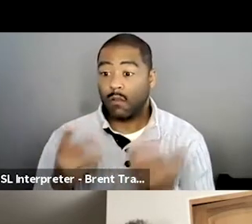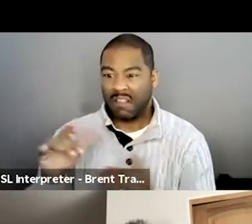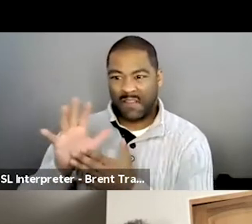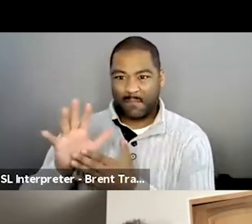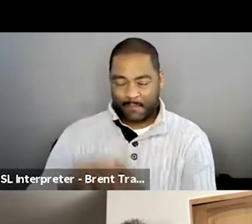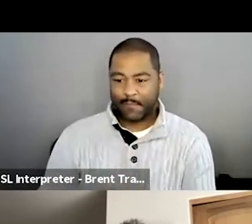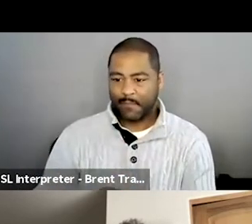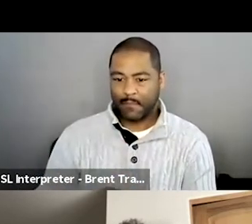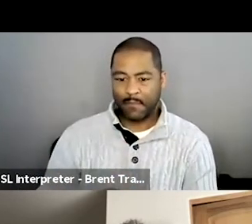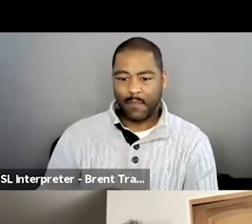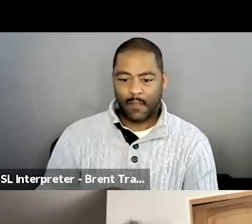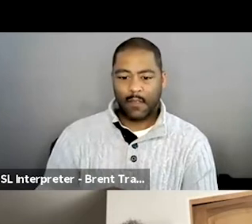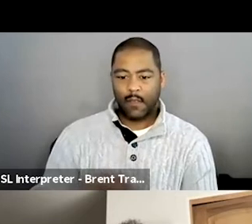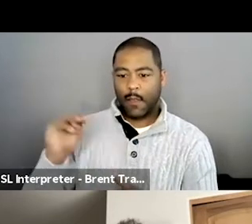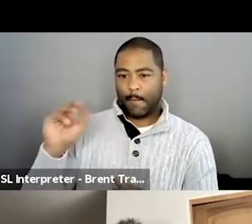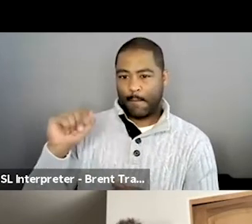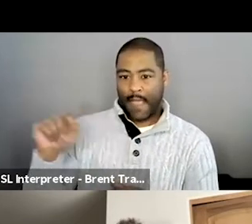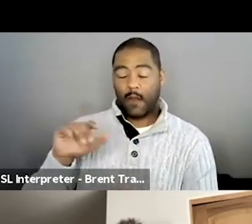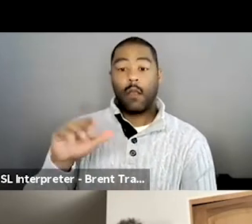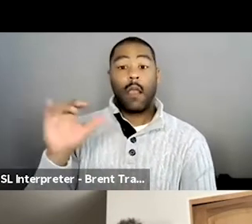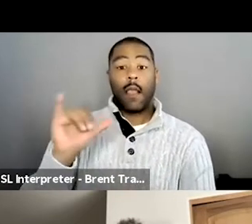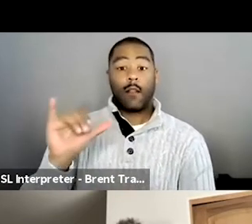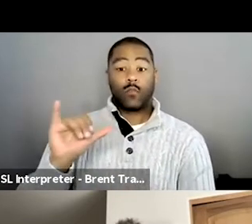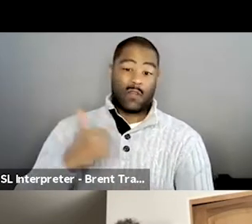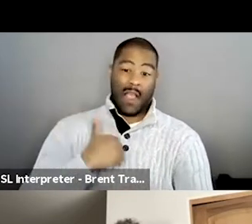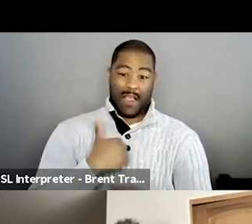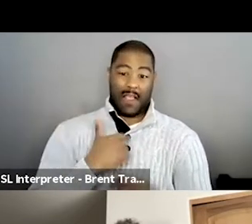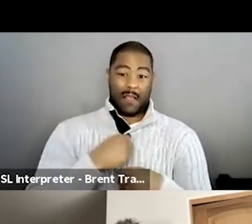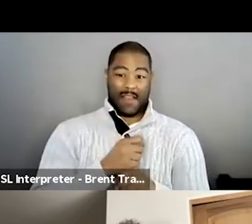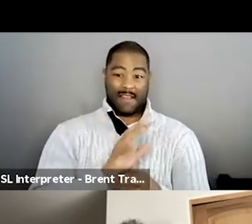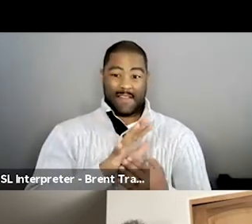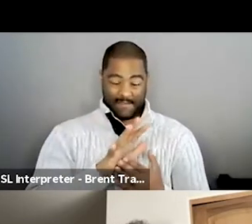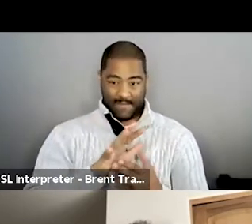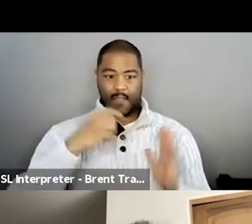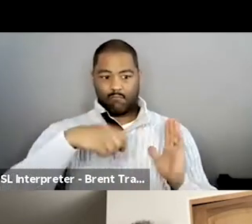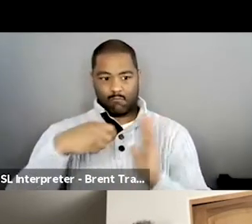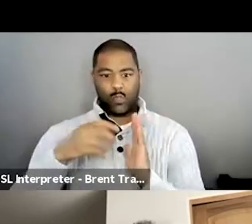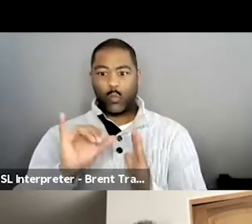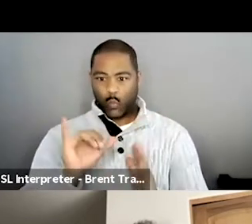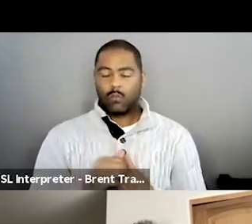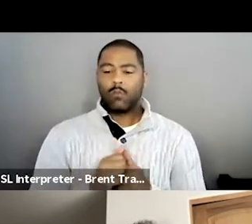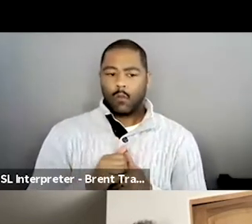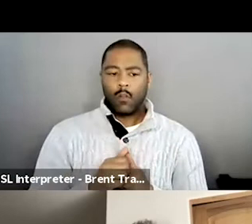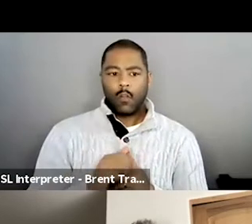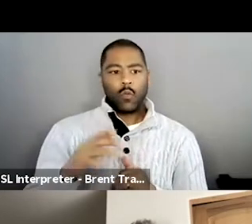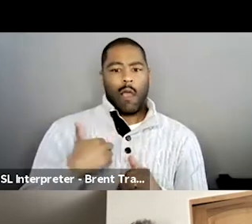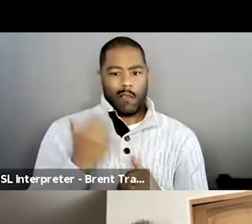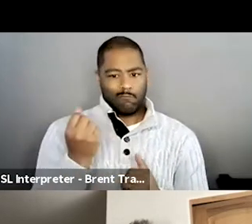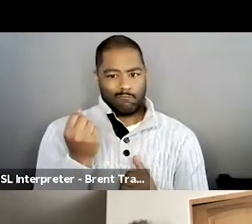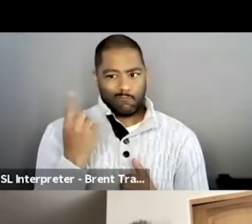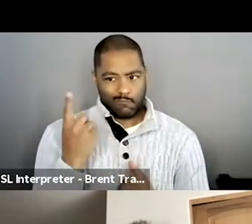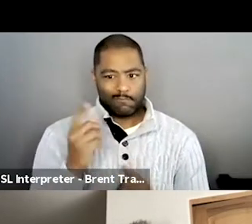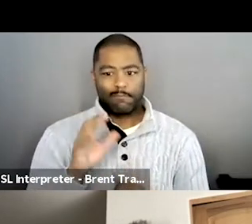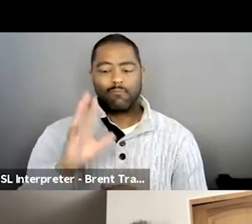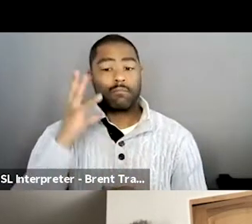filmmaker myself, it's really hard to do when you're dealing with a serious subject and you are keep,